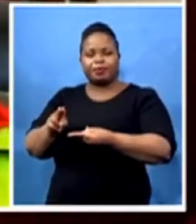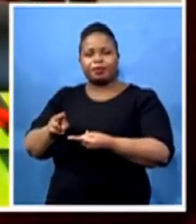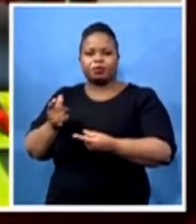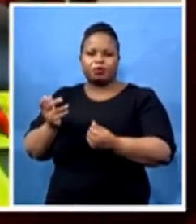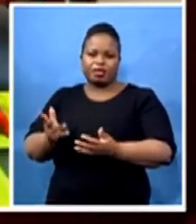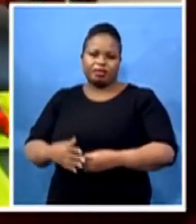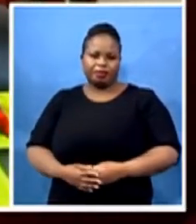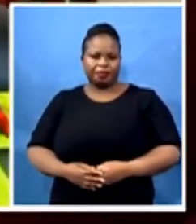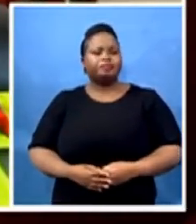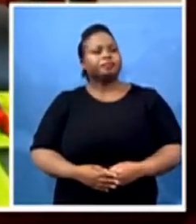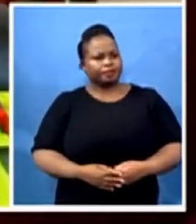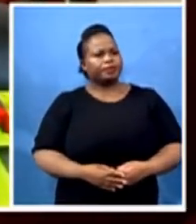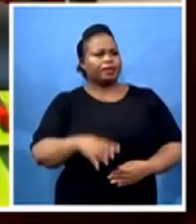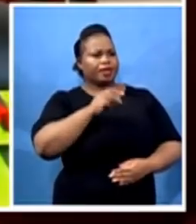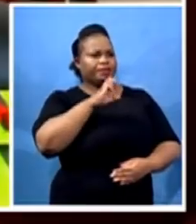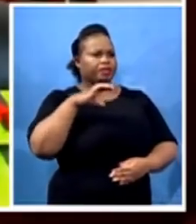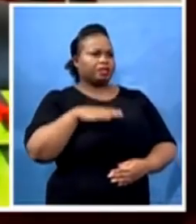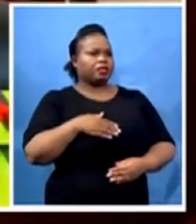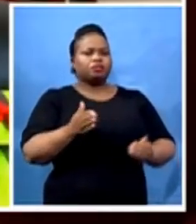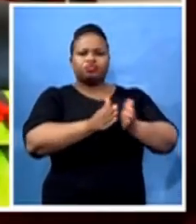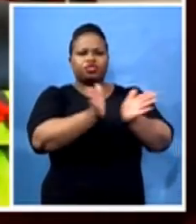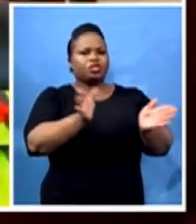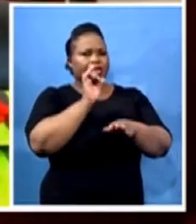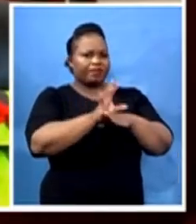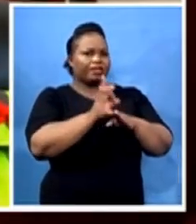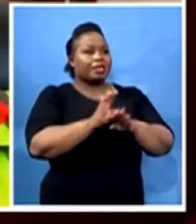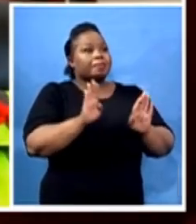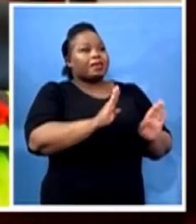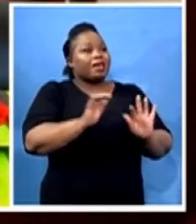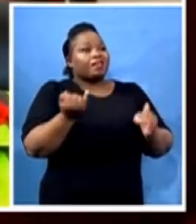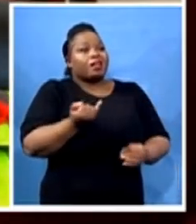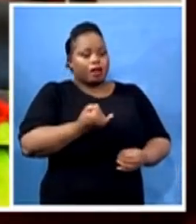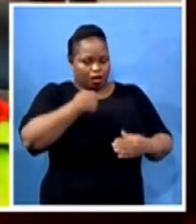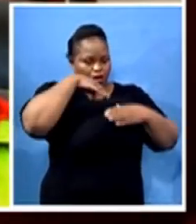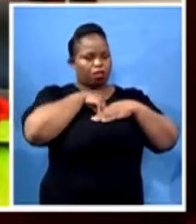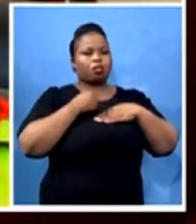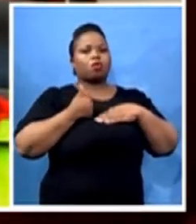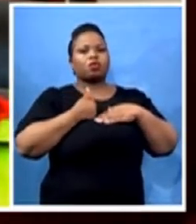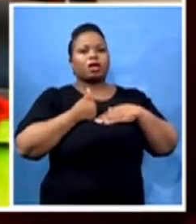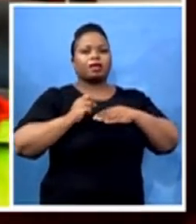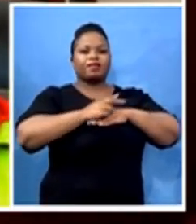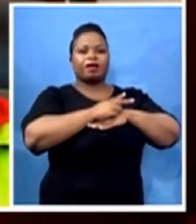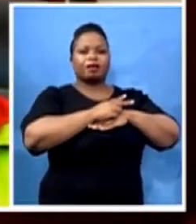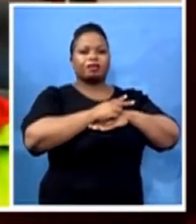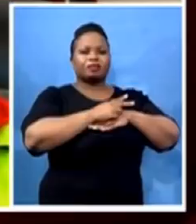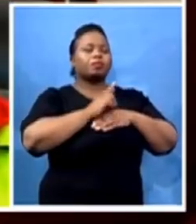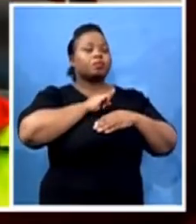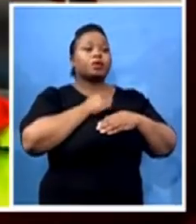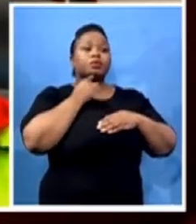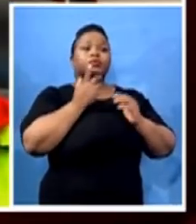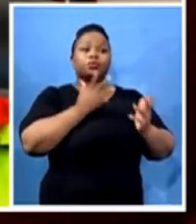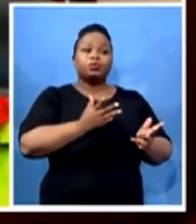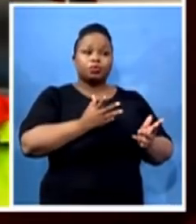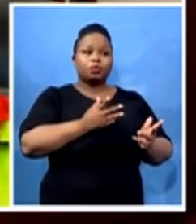advice, I guess. Behave like you have the virus. Why we say that is because you stop spreading it,